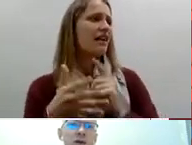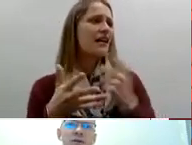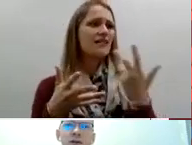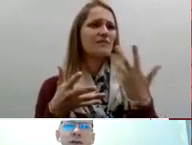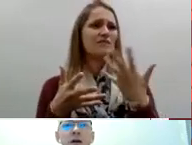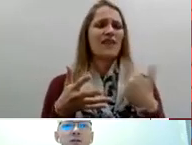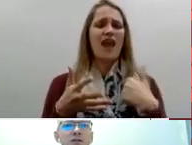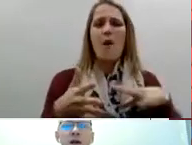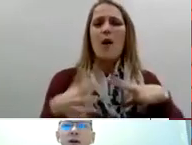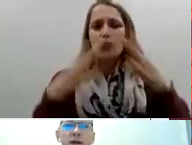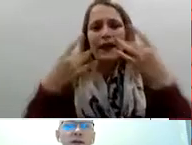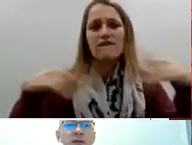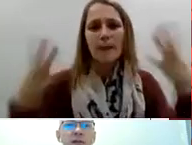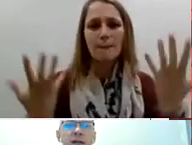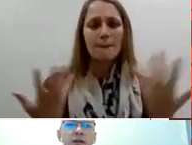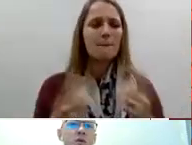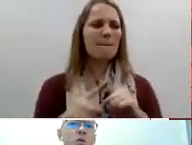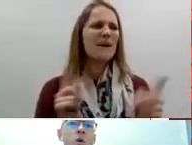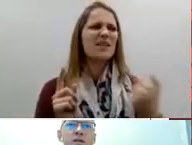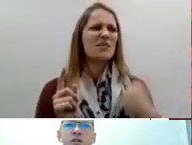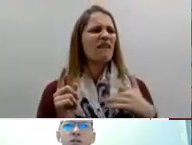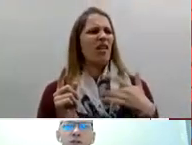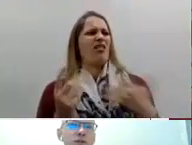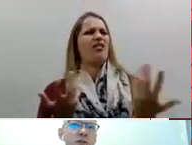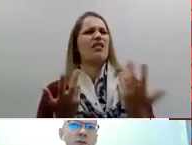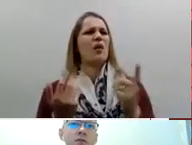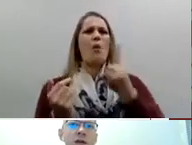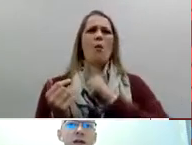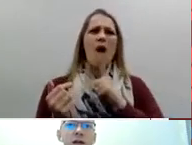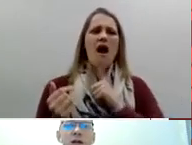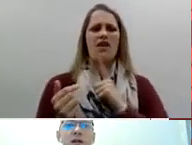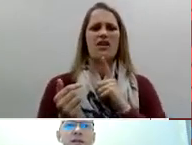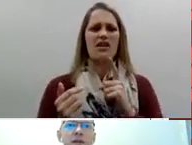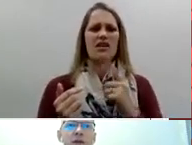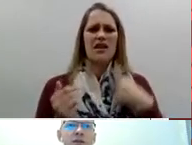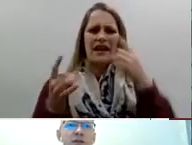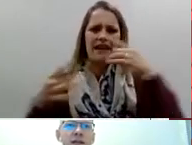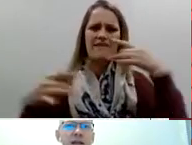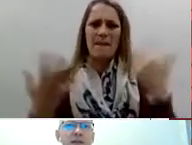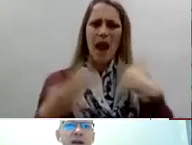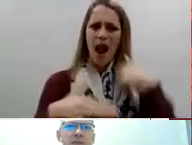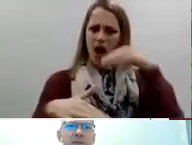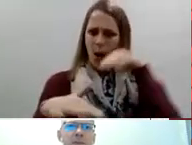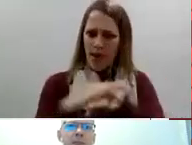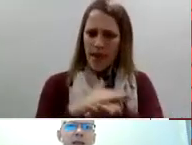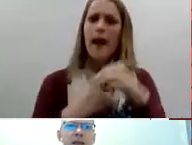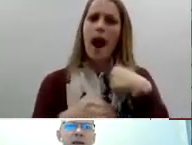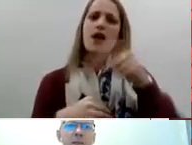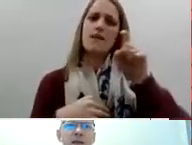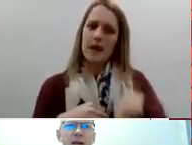I really felt like I was drowning didn't know what to do really considering just giving up